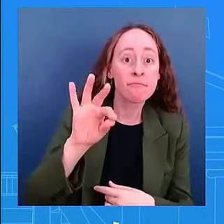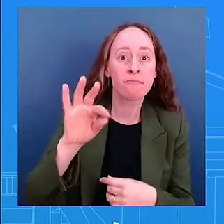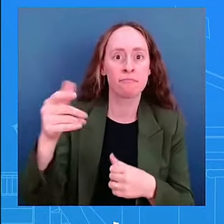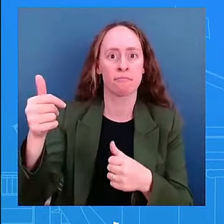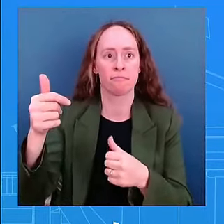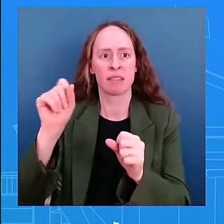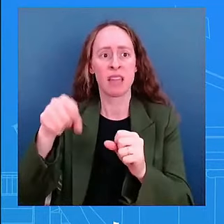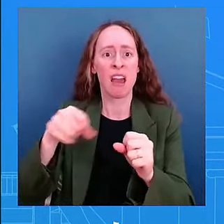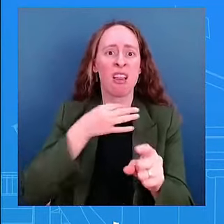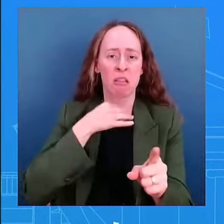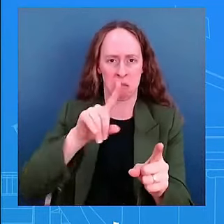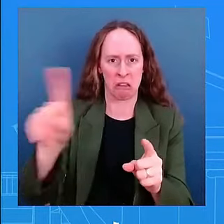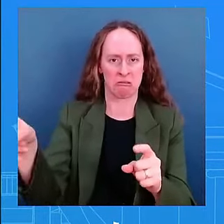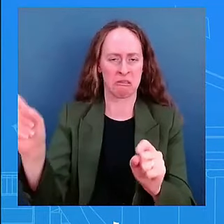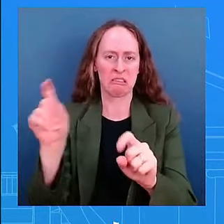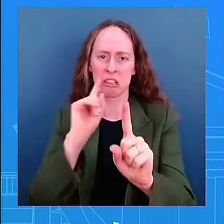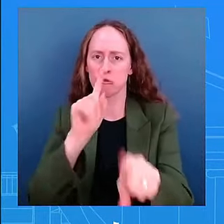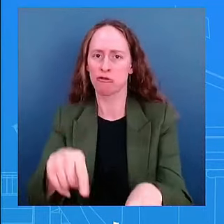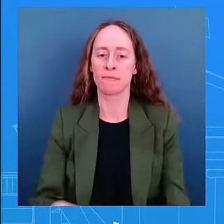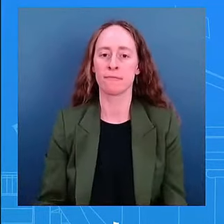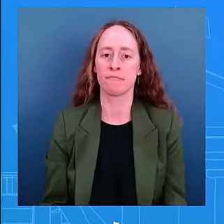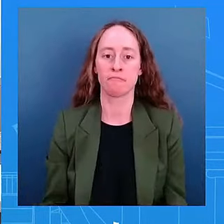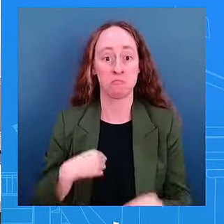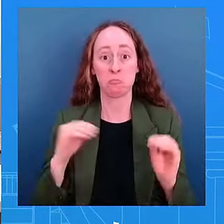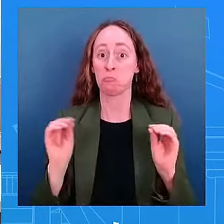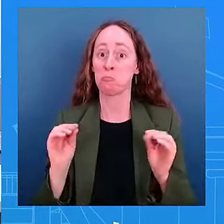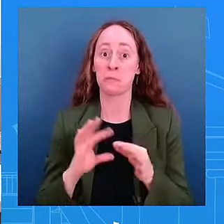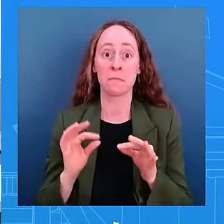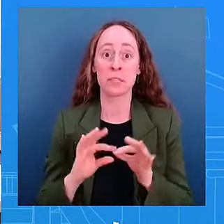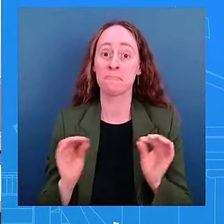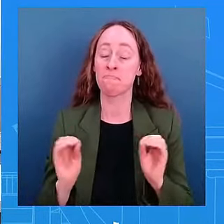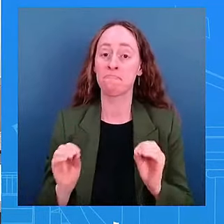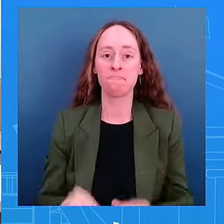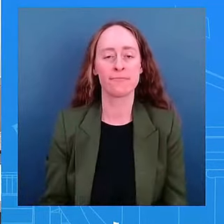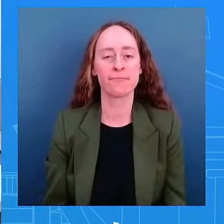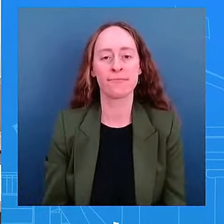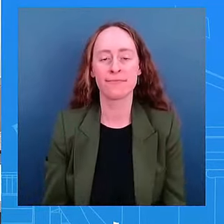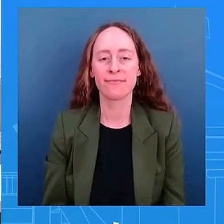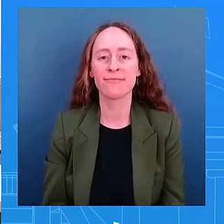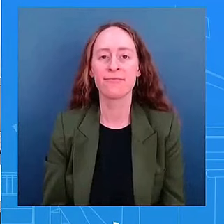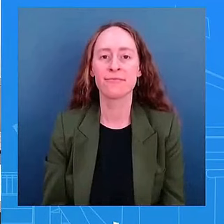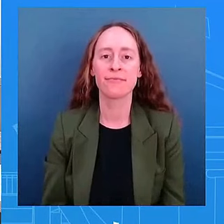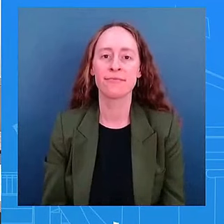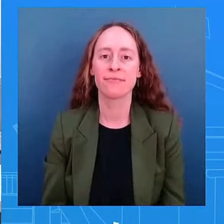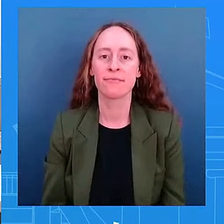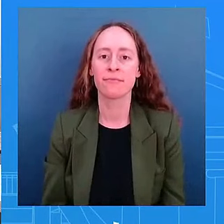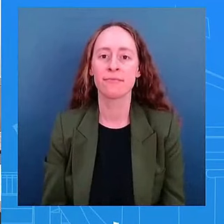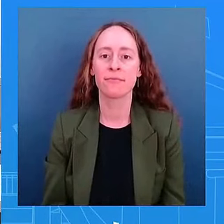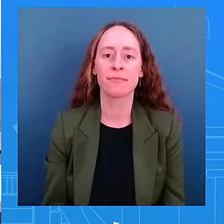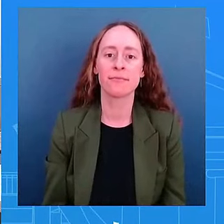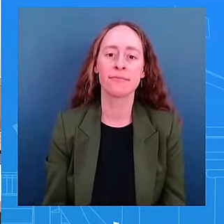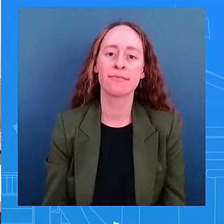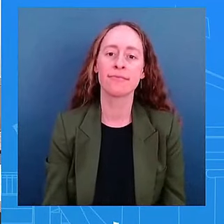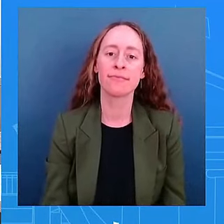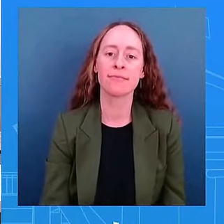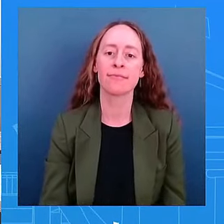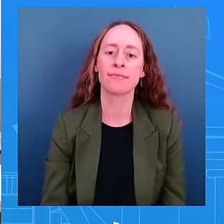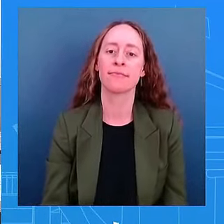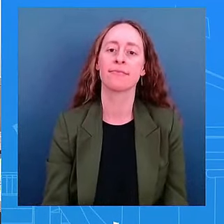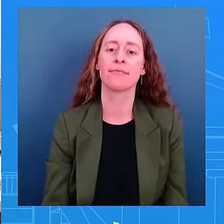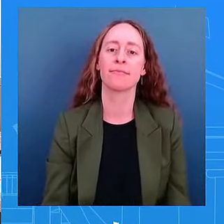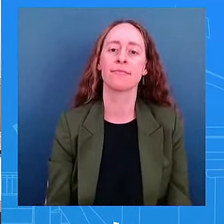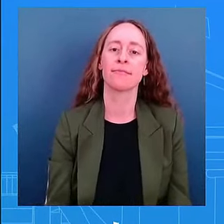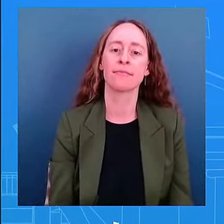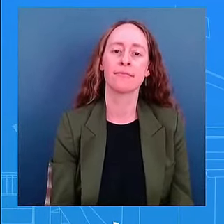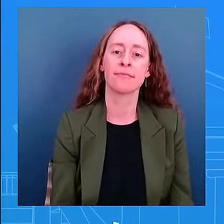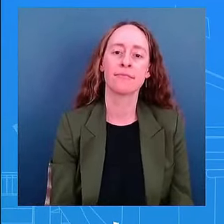an immediate comment at this time and then just to follow up on colleen's question earlier the the lula call today is there i'm sorry marlene i